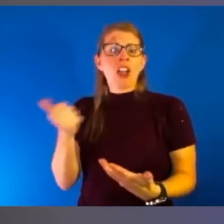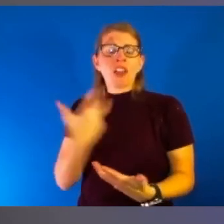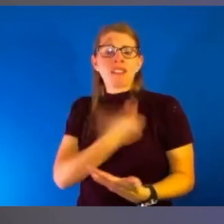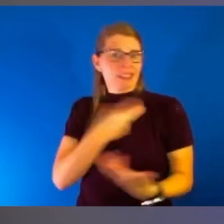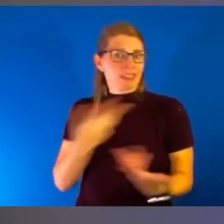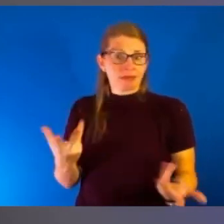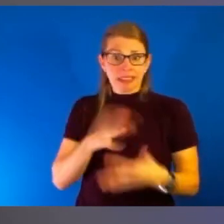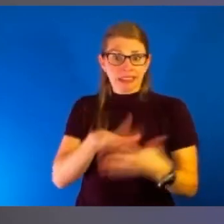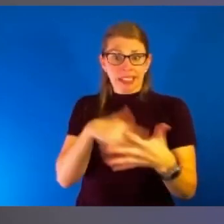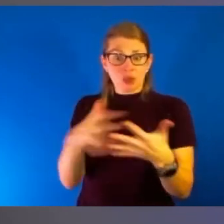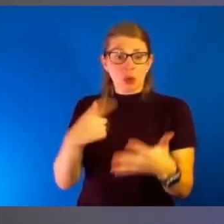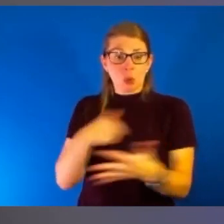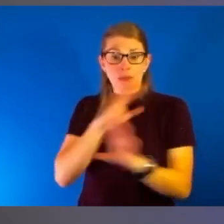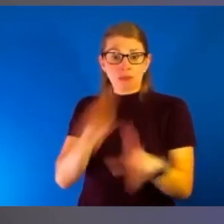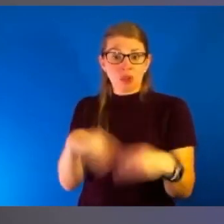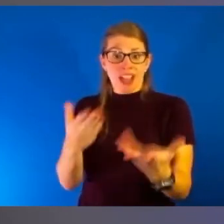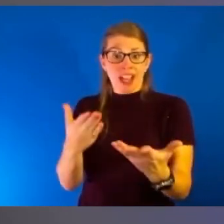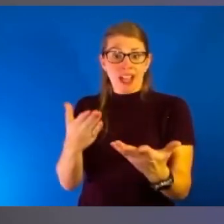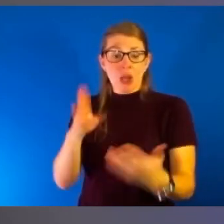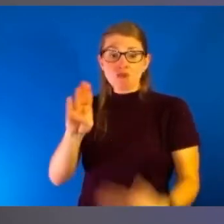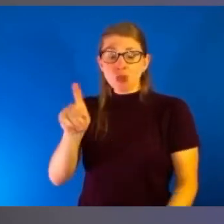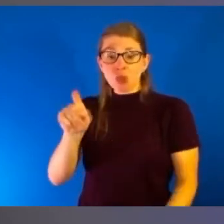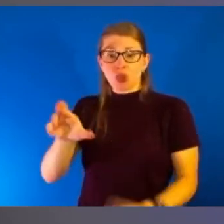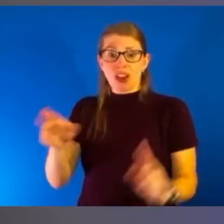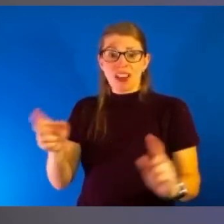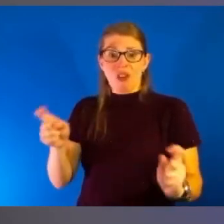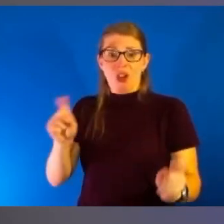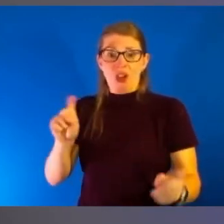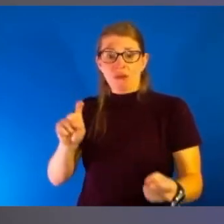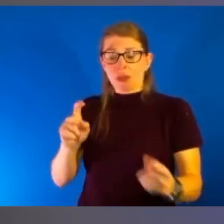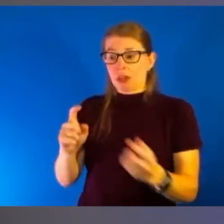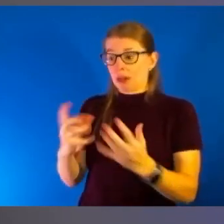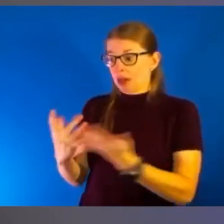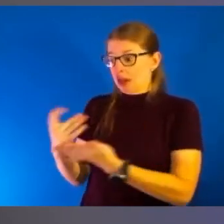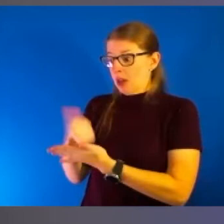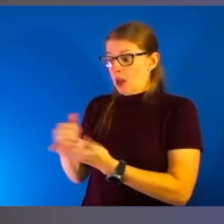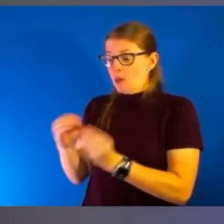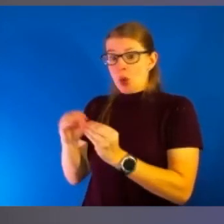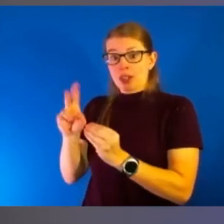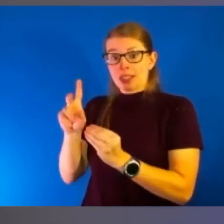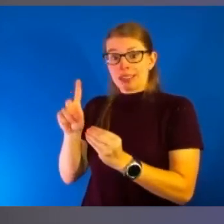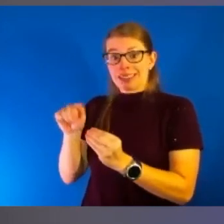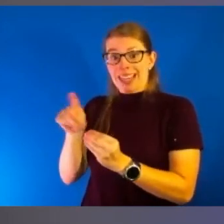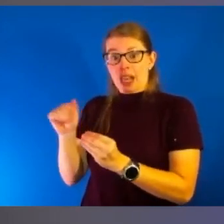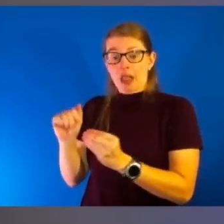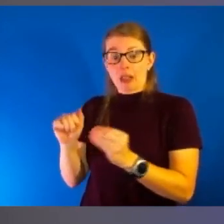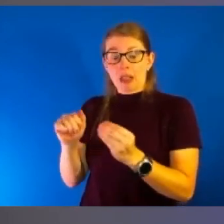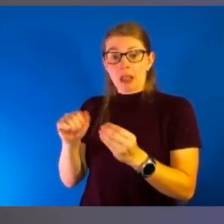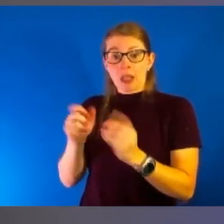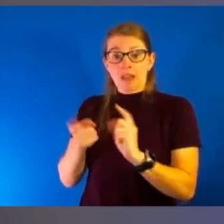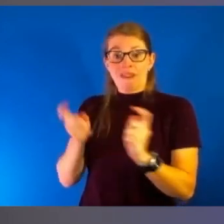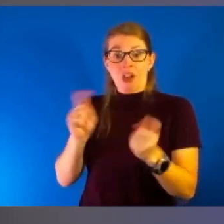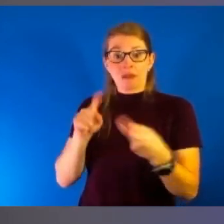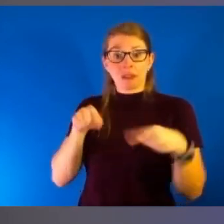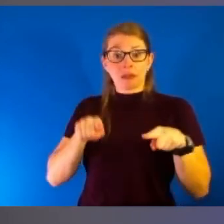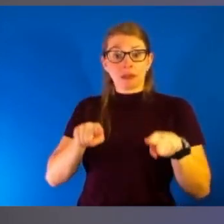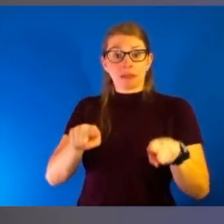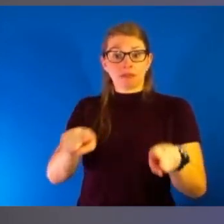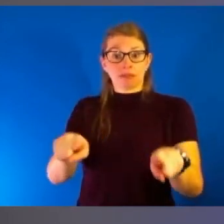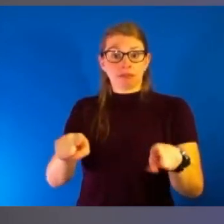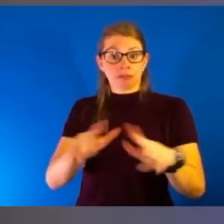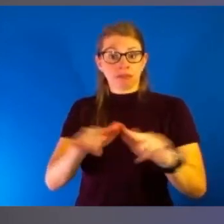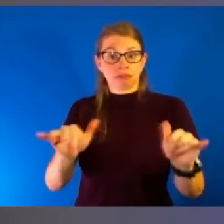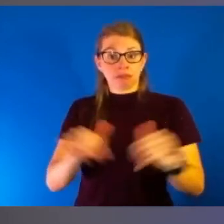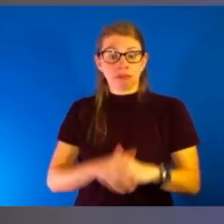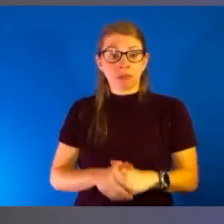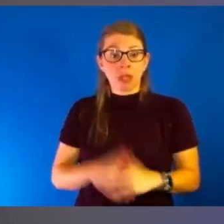we give booster shots evolves as we get more data. So we could end up needing a booster shot in five years. It's it'll